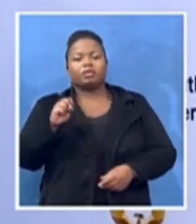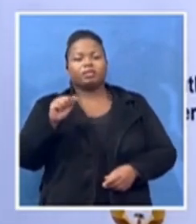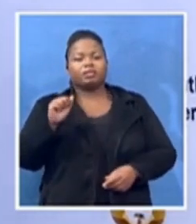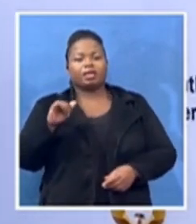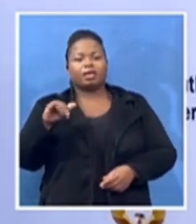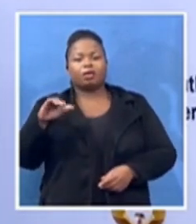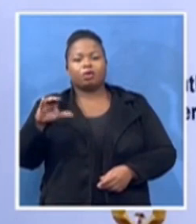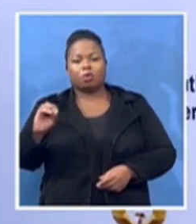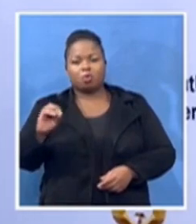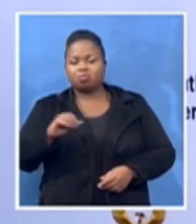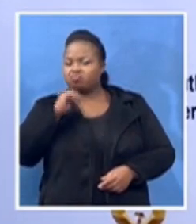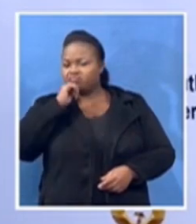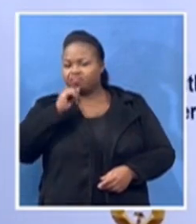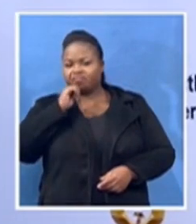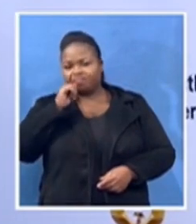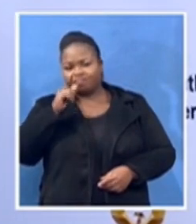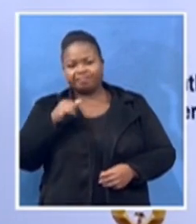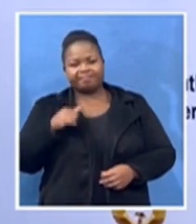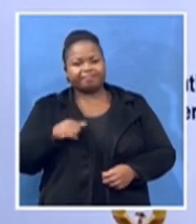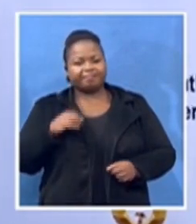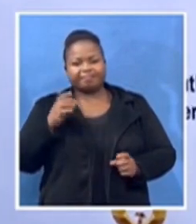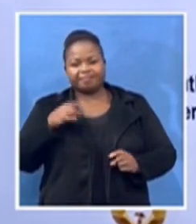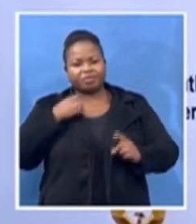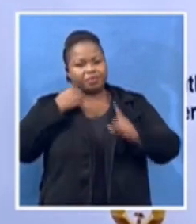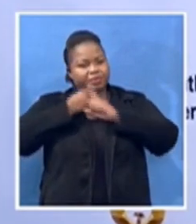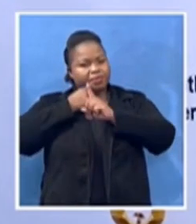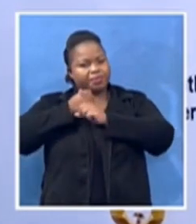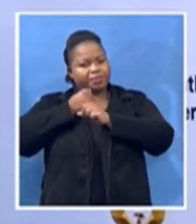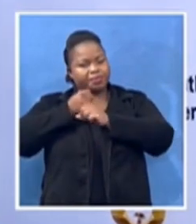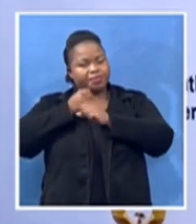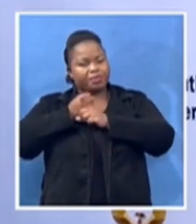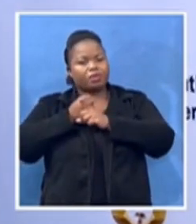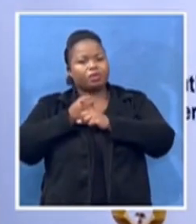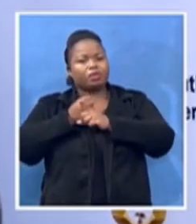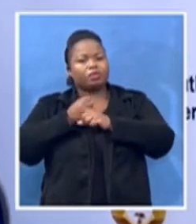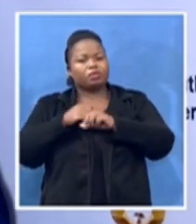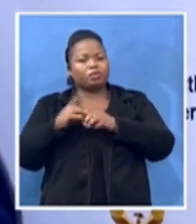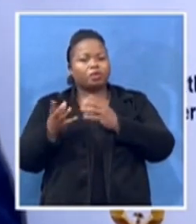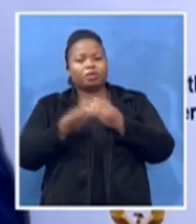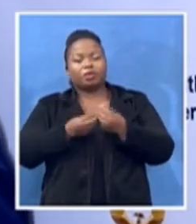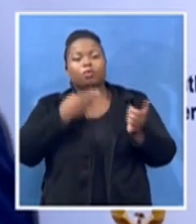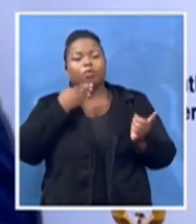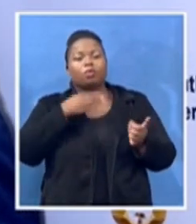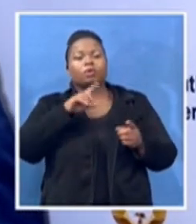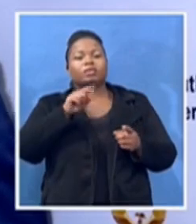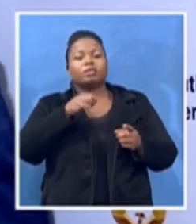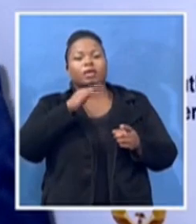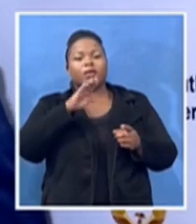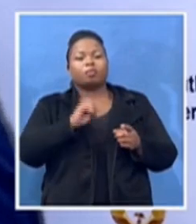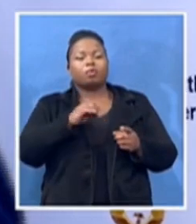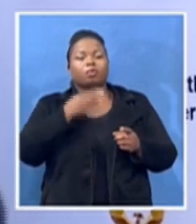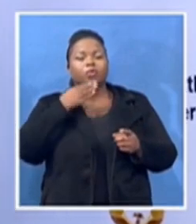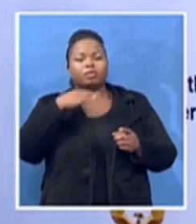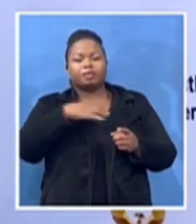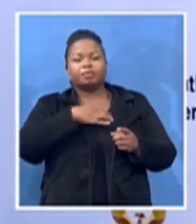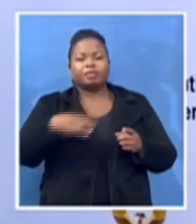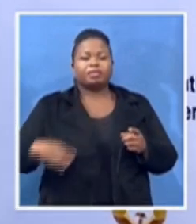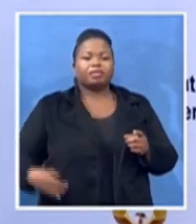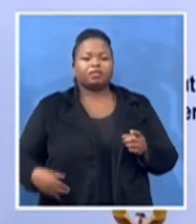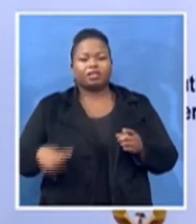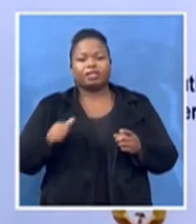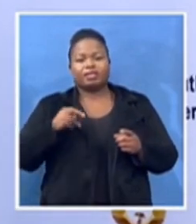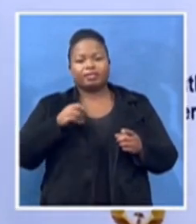claren call of oliver tambo the president general of the ANC he's one of the few actually who attended